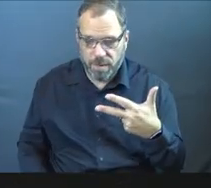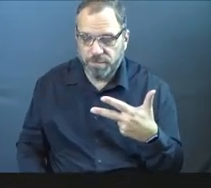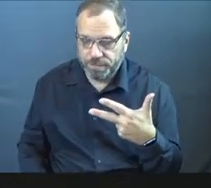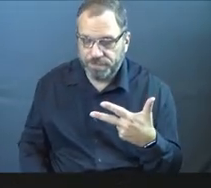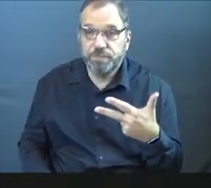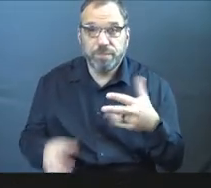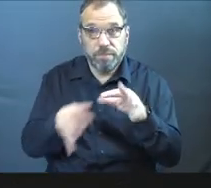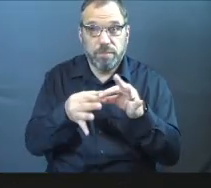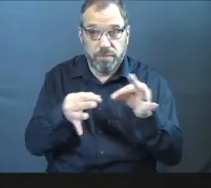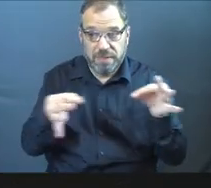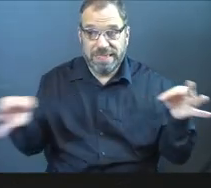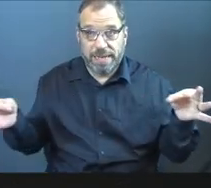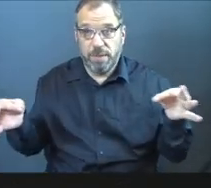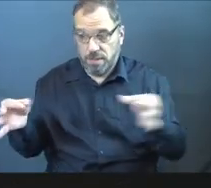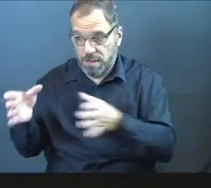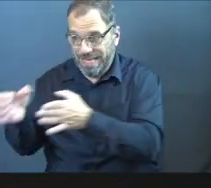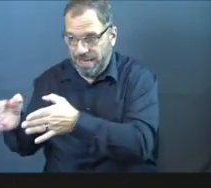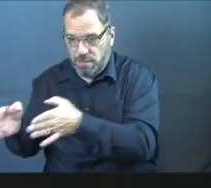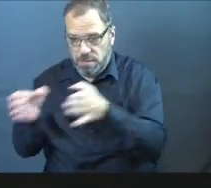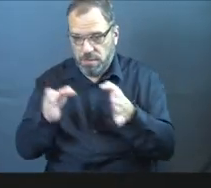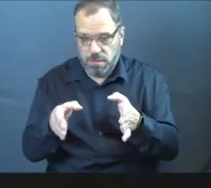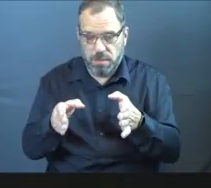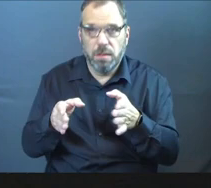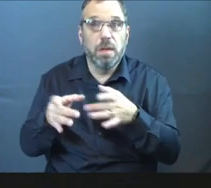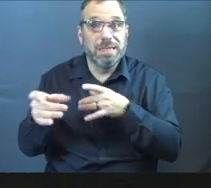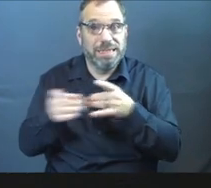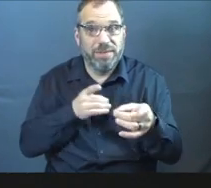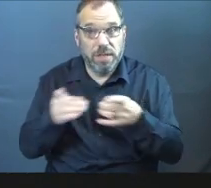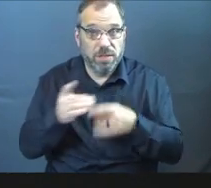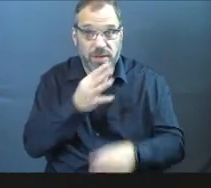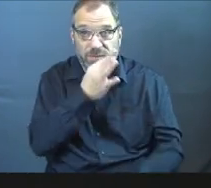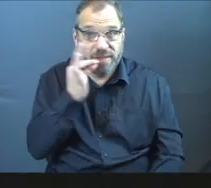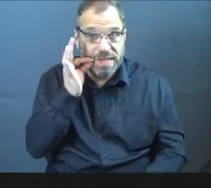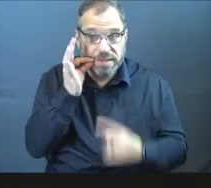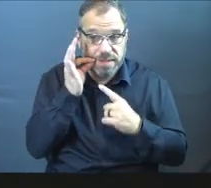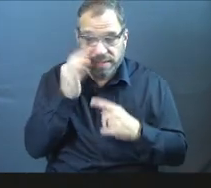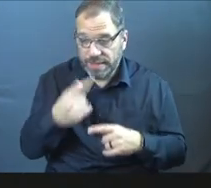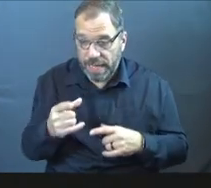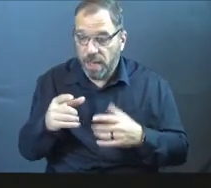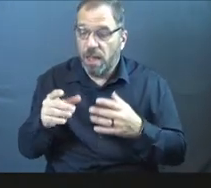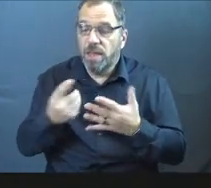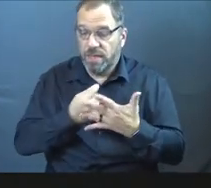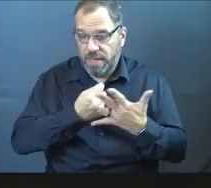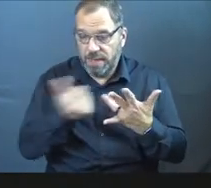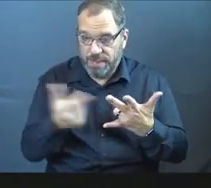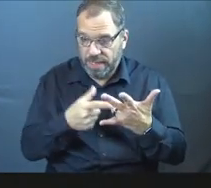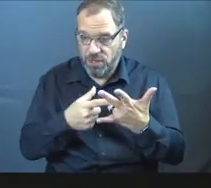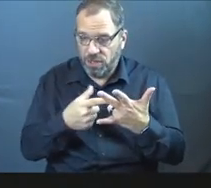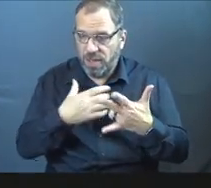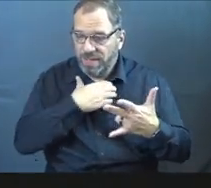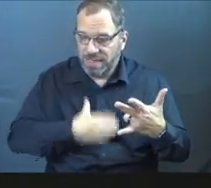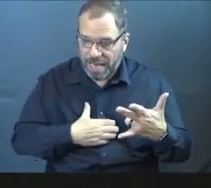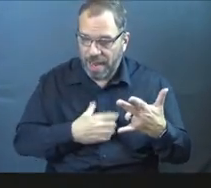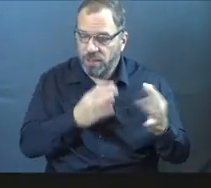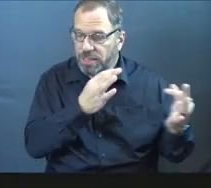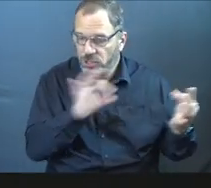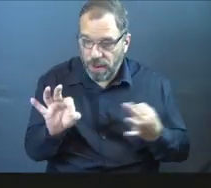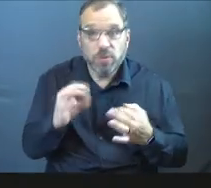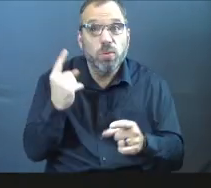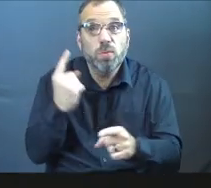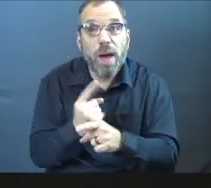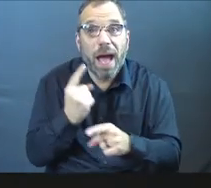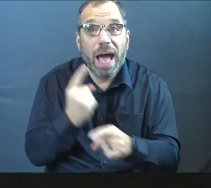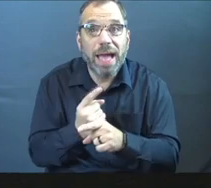comes from that section of our definition of fasting, where it says the elimination of desires and distractions,